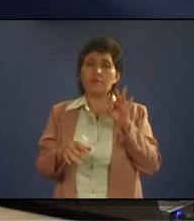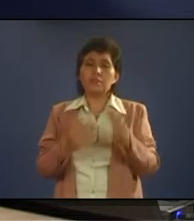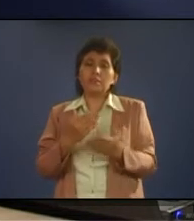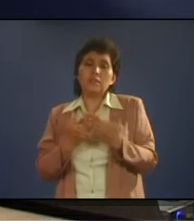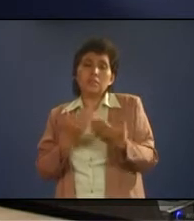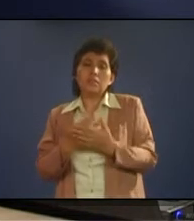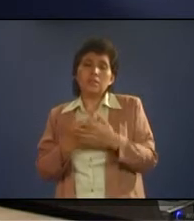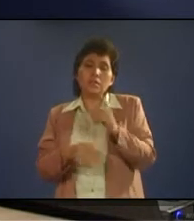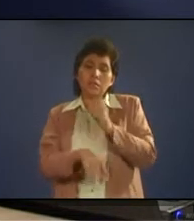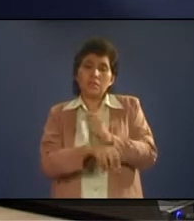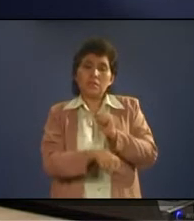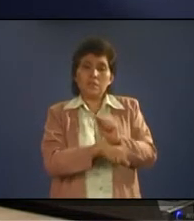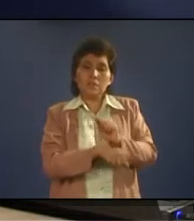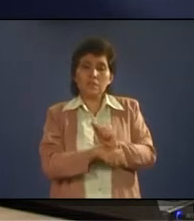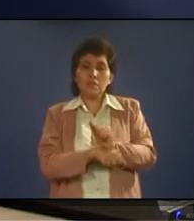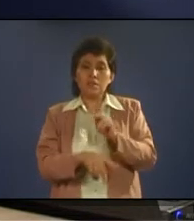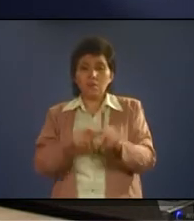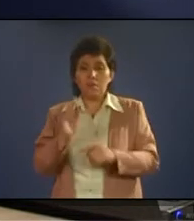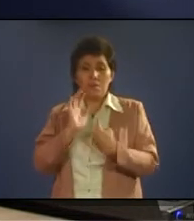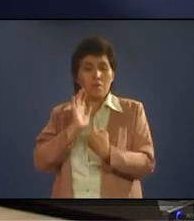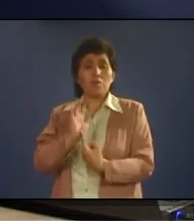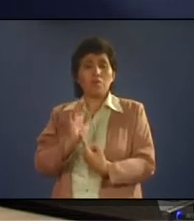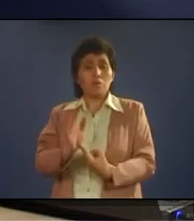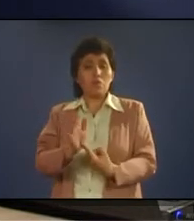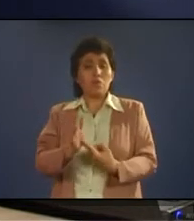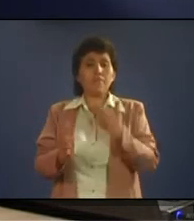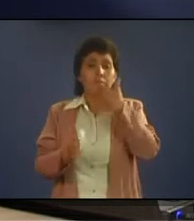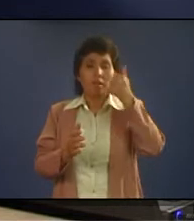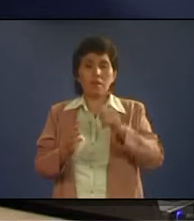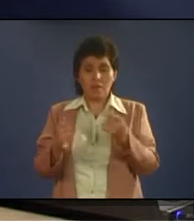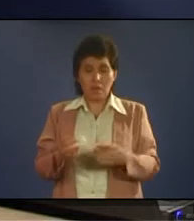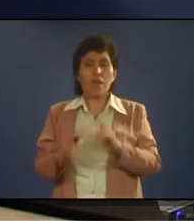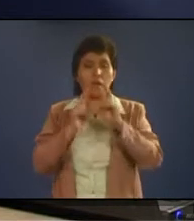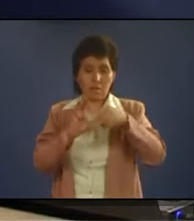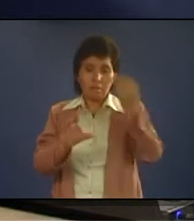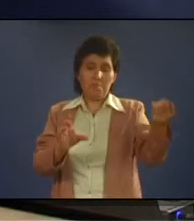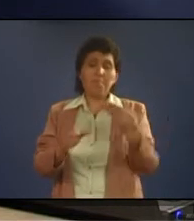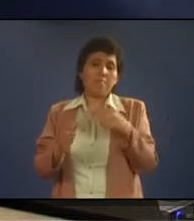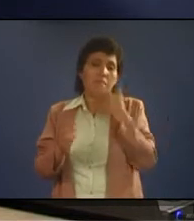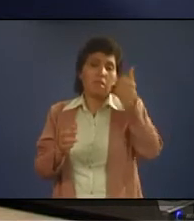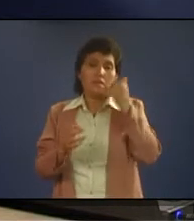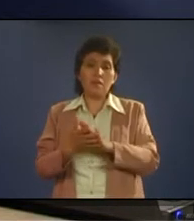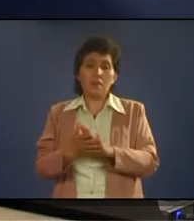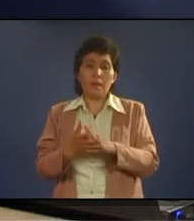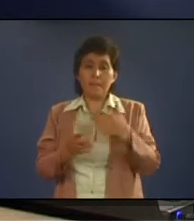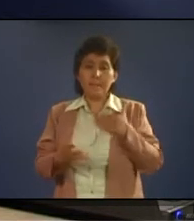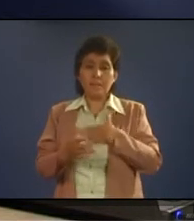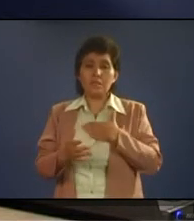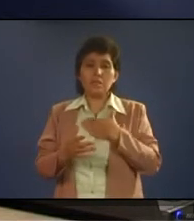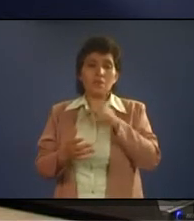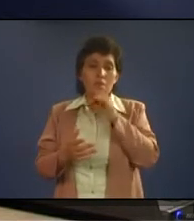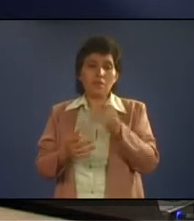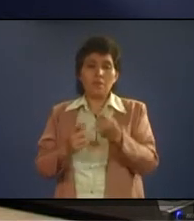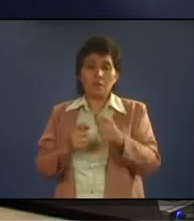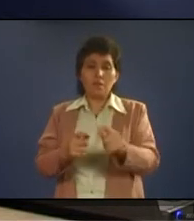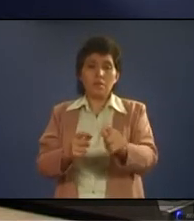okay? But please do not try to prove to others that you are better when people are around, okay? It will